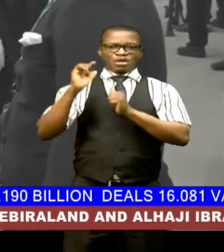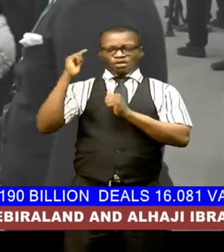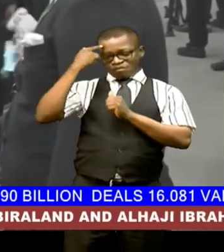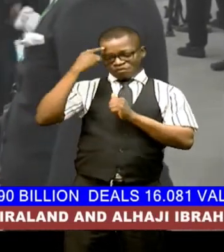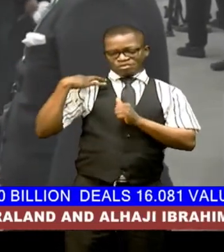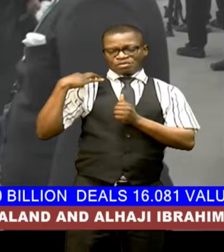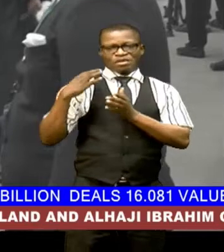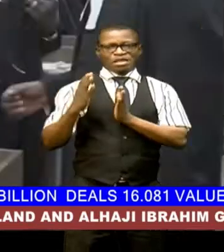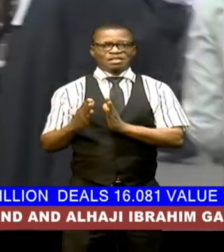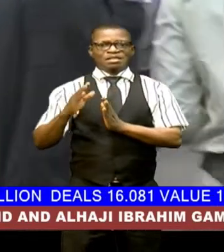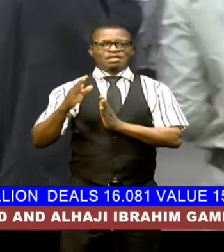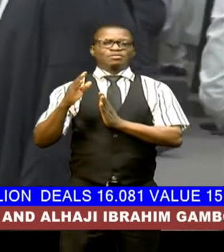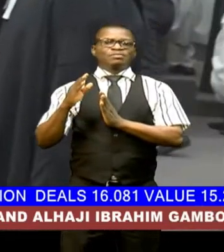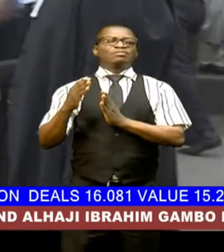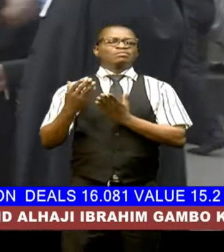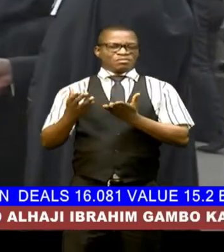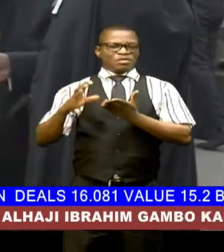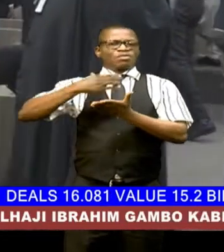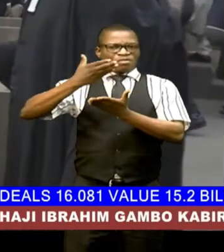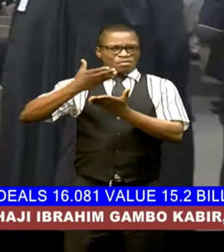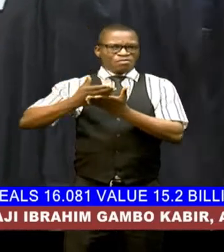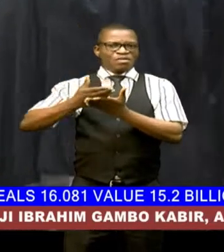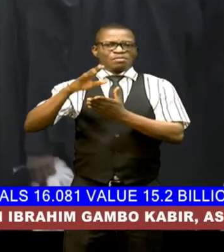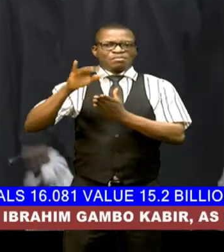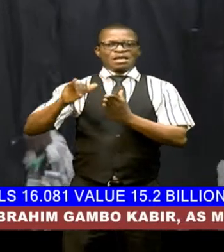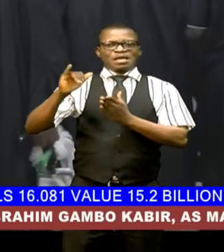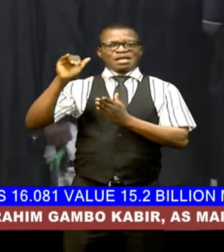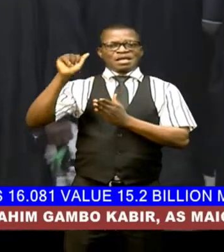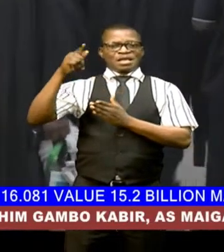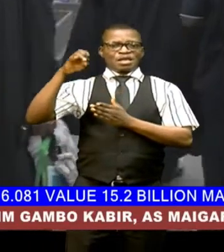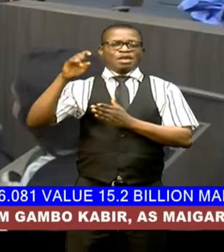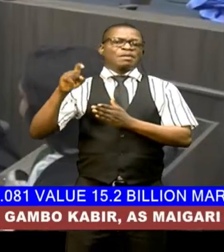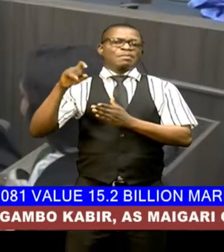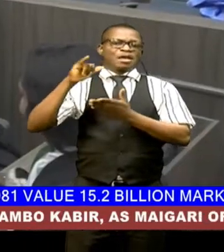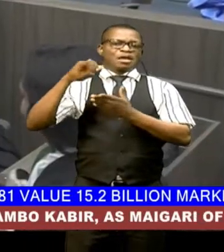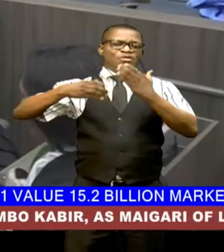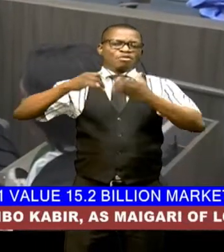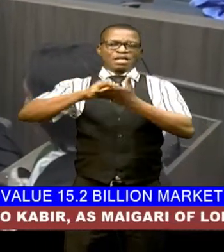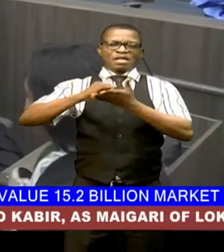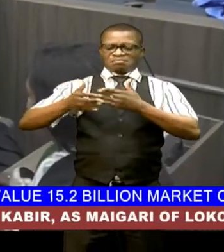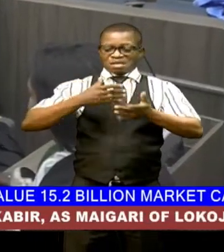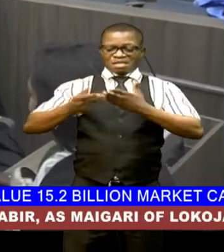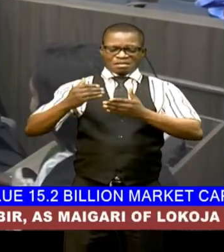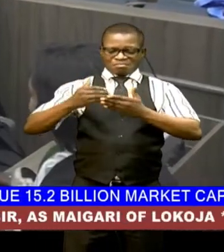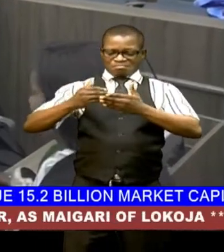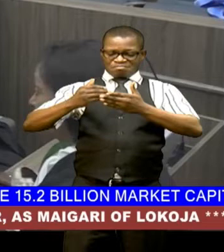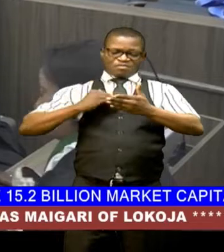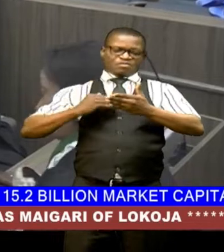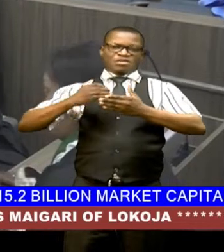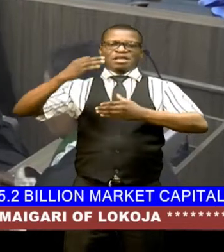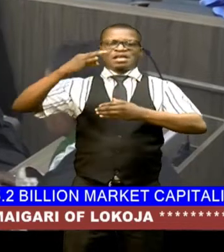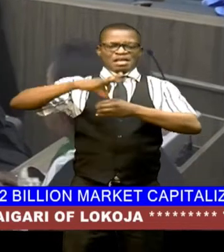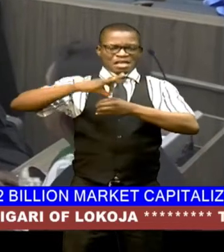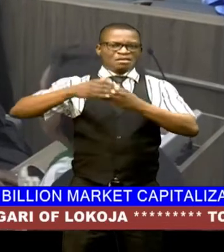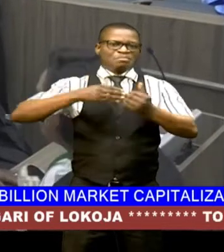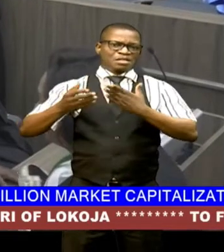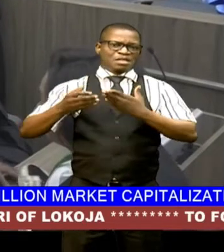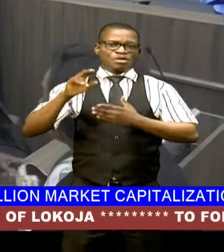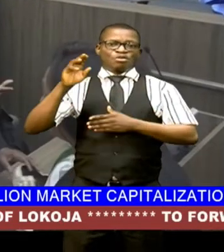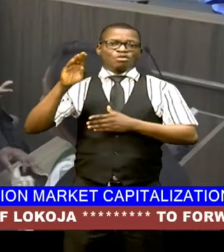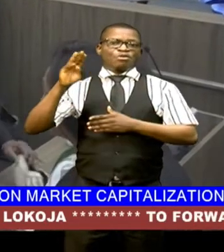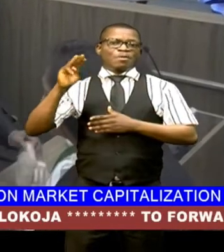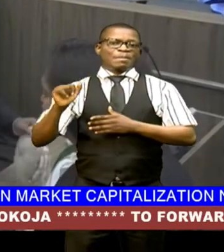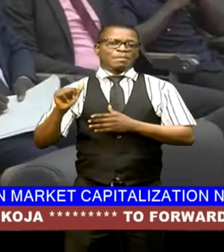candidate upon being confronted by the apex court that the matter was a pre-election matter oba of the pdp had